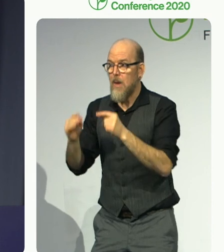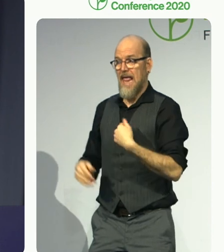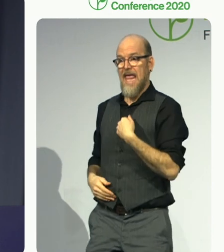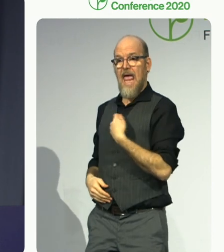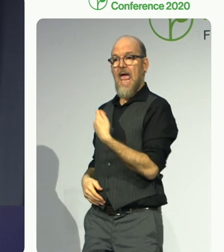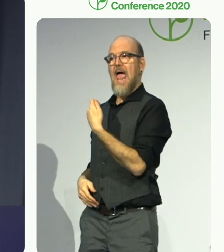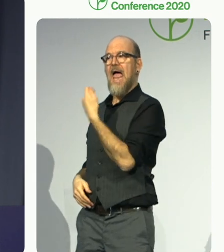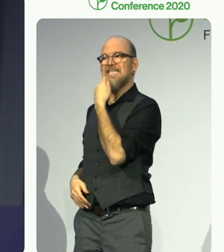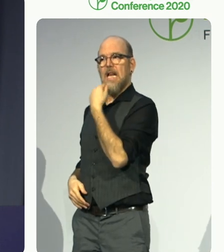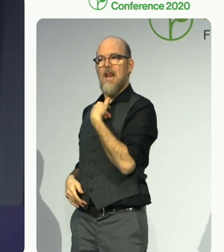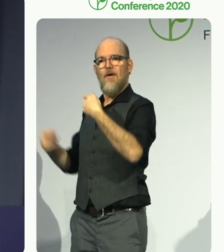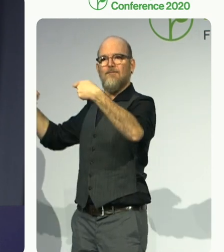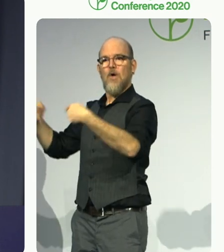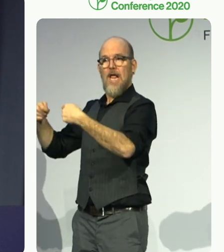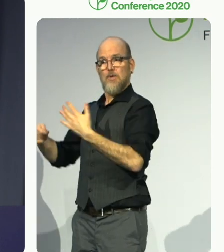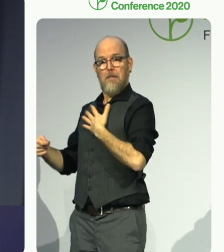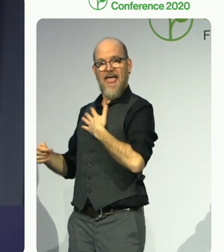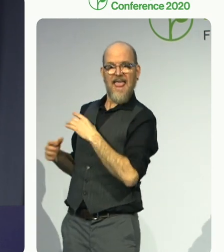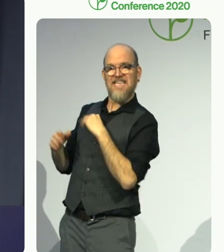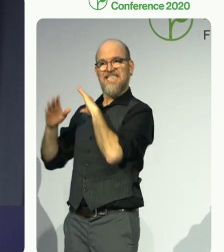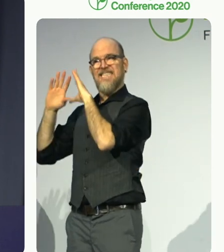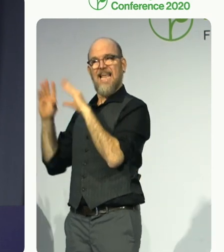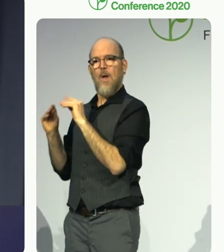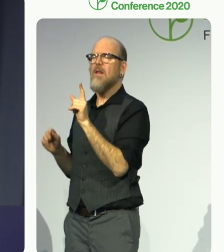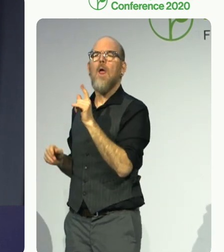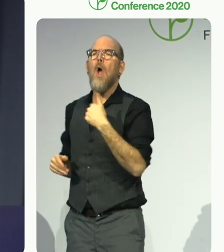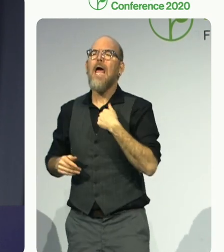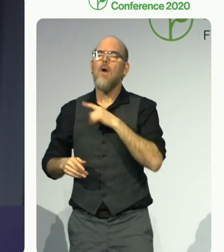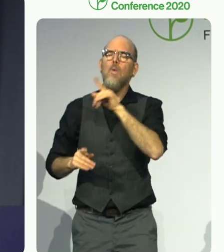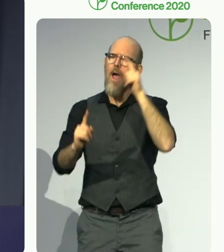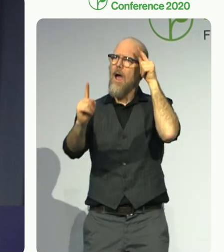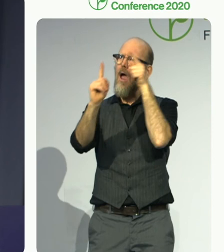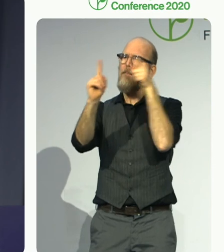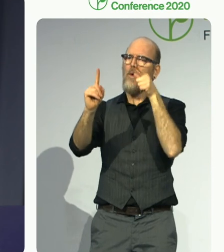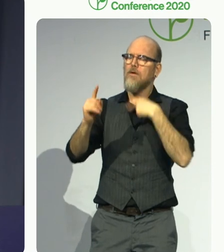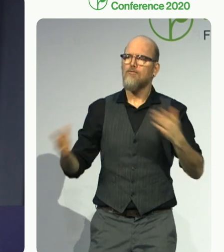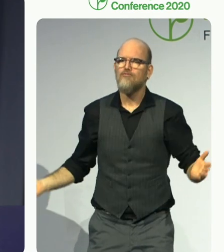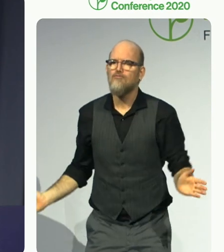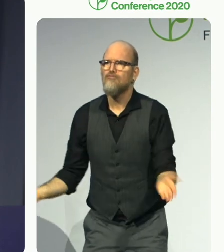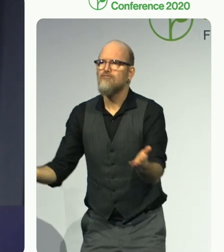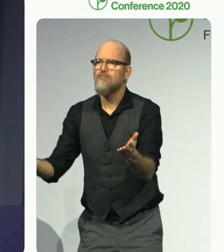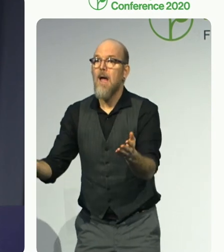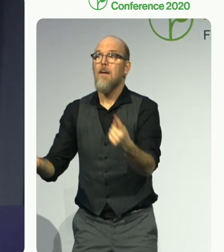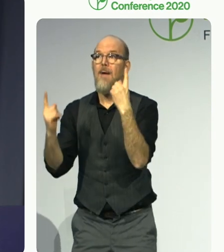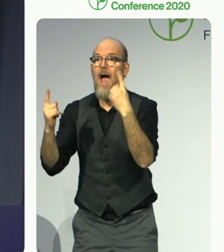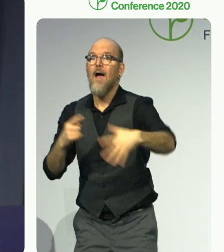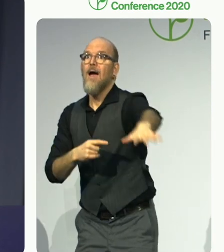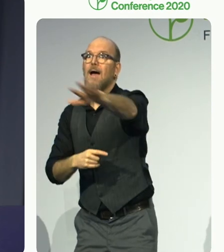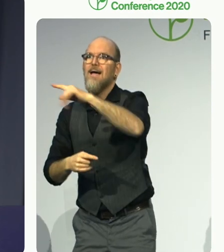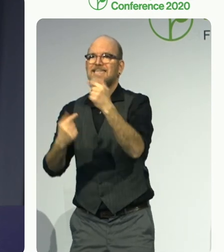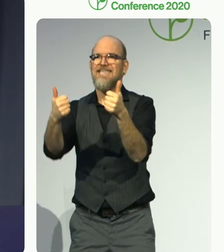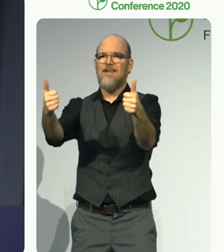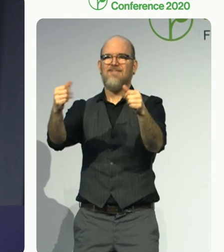just the enablers who want and try to support your work. We need your support